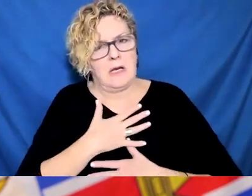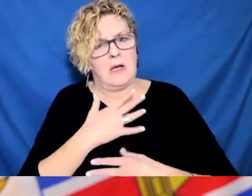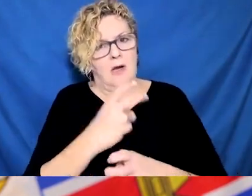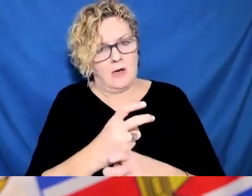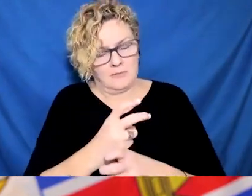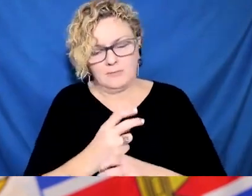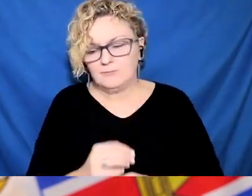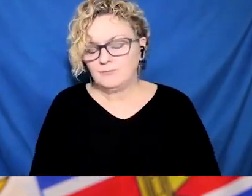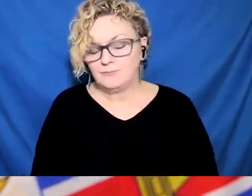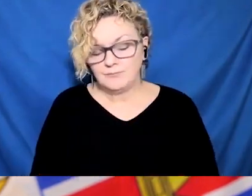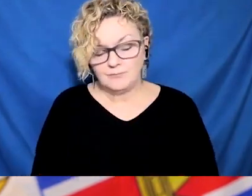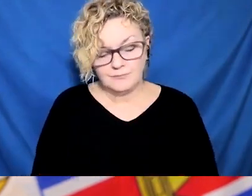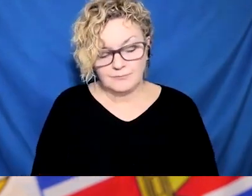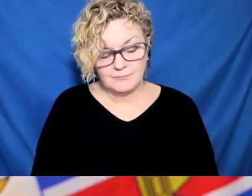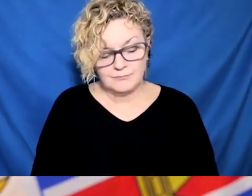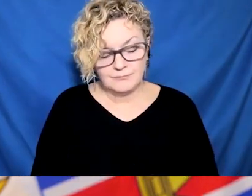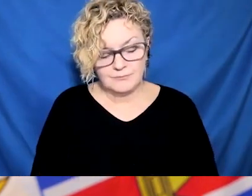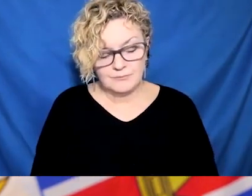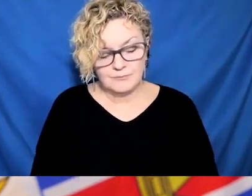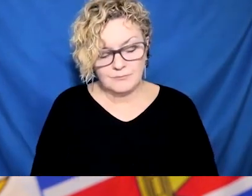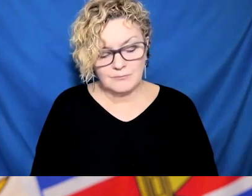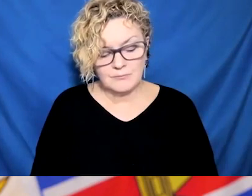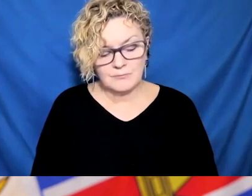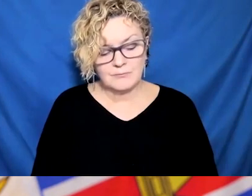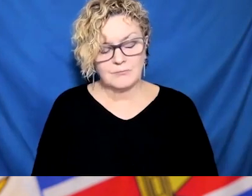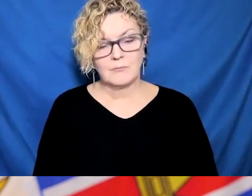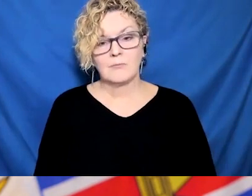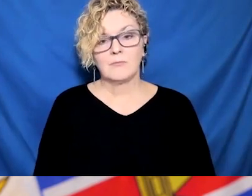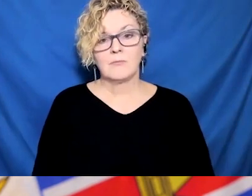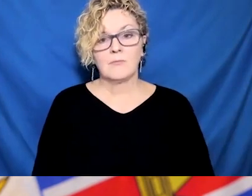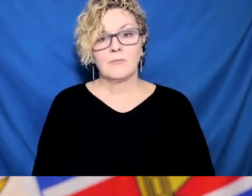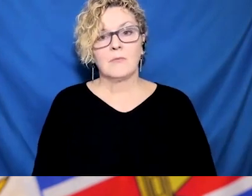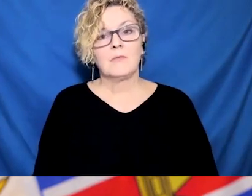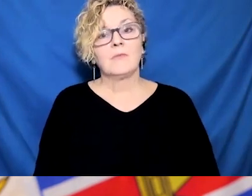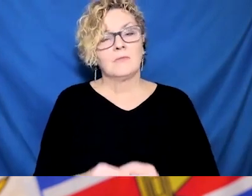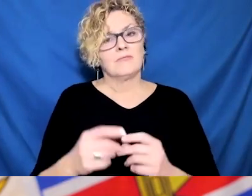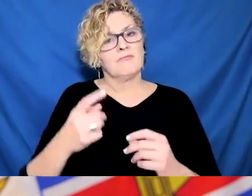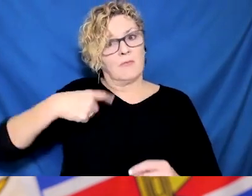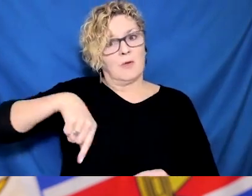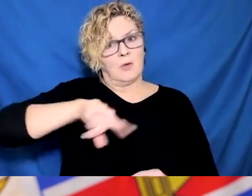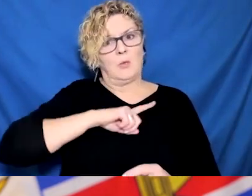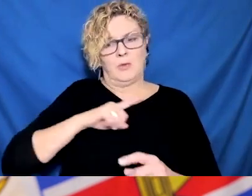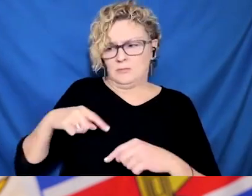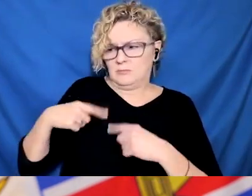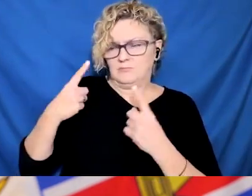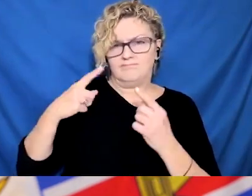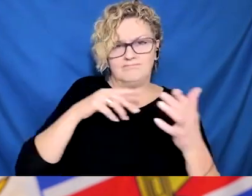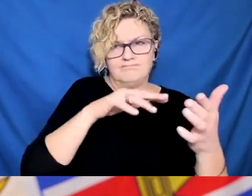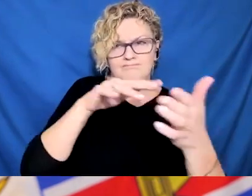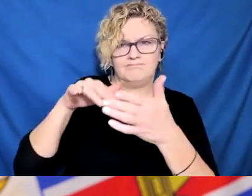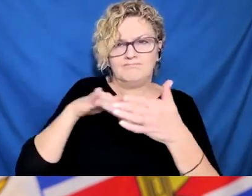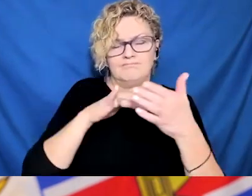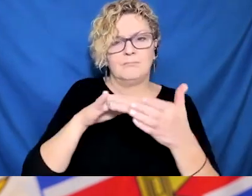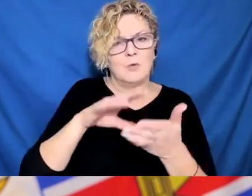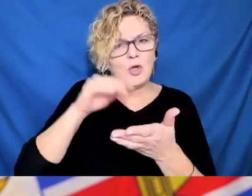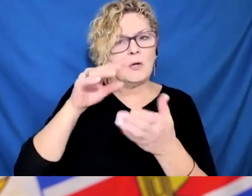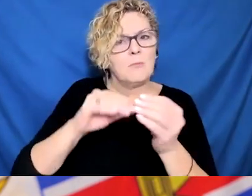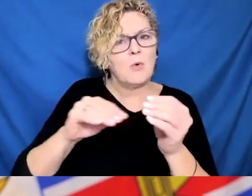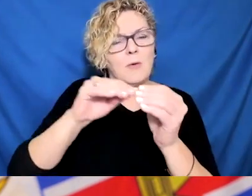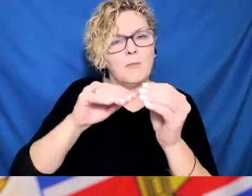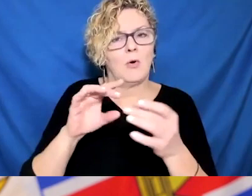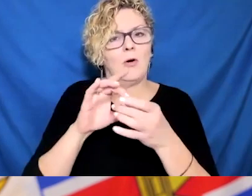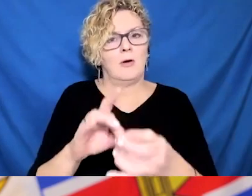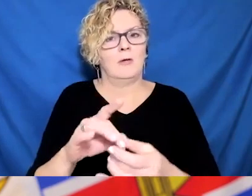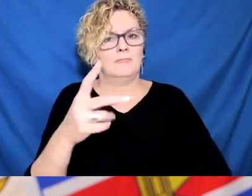a different measure for making sure that we support children to getting back to their important activities as soon as possible.